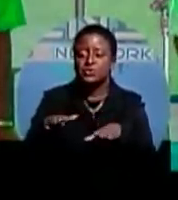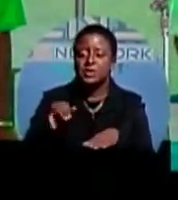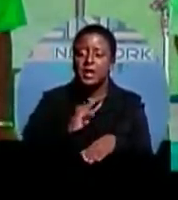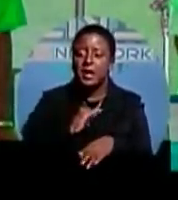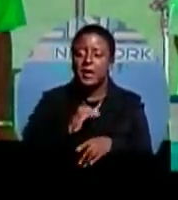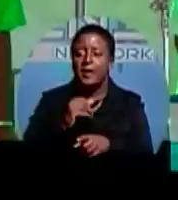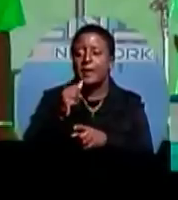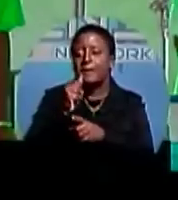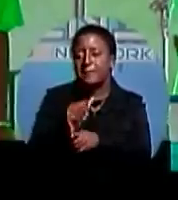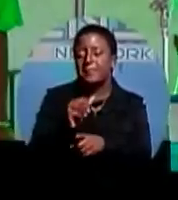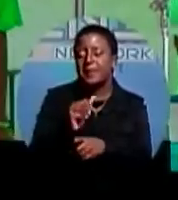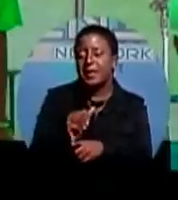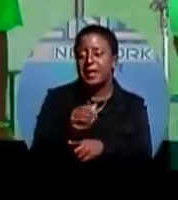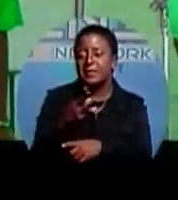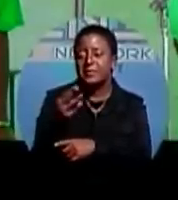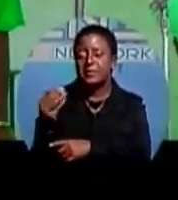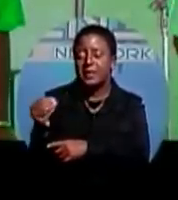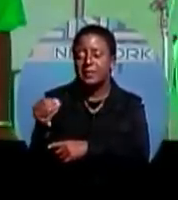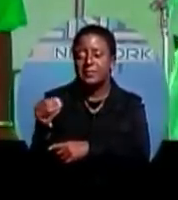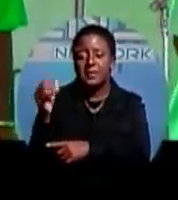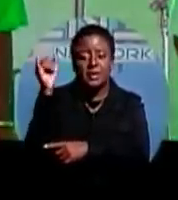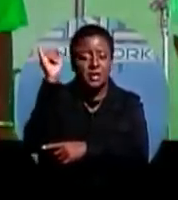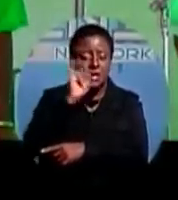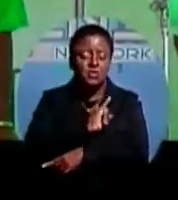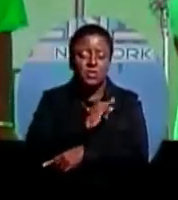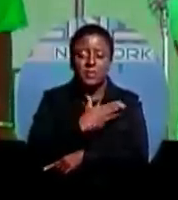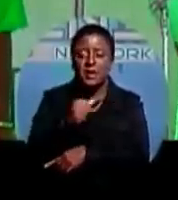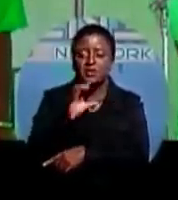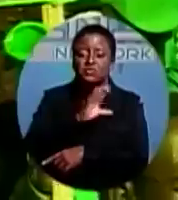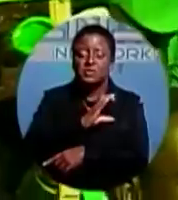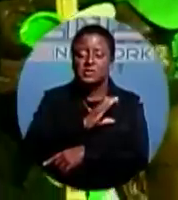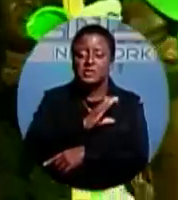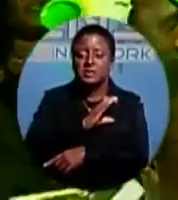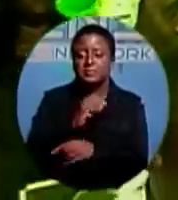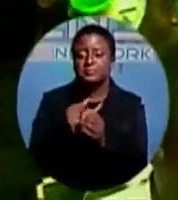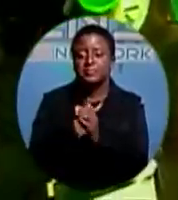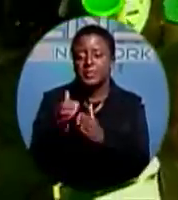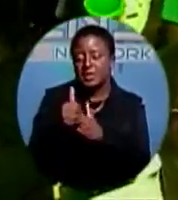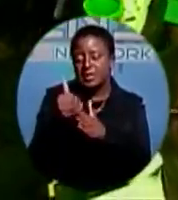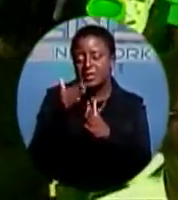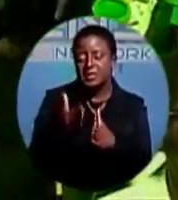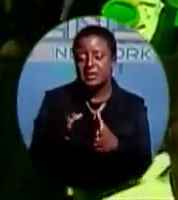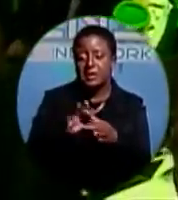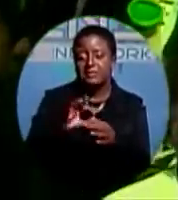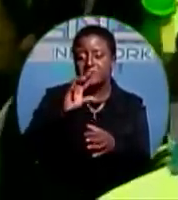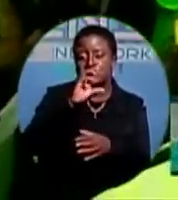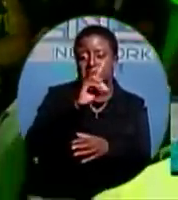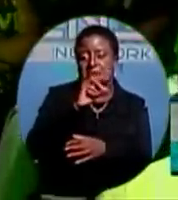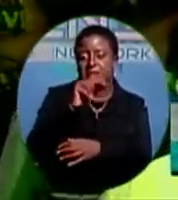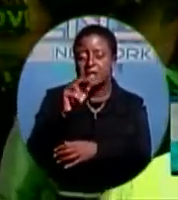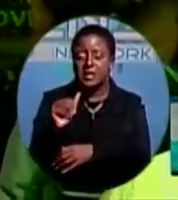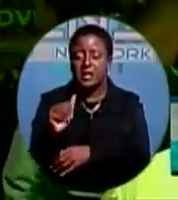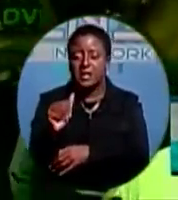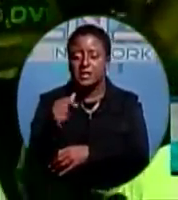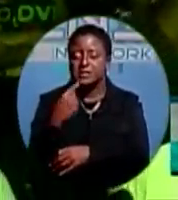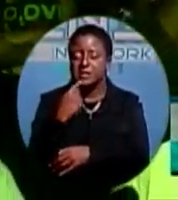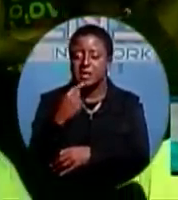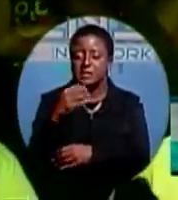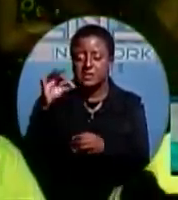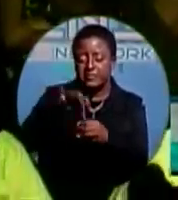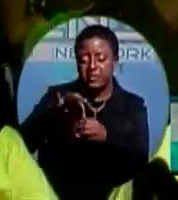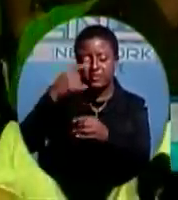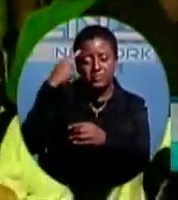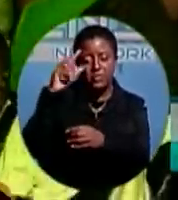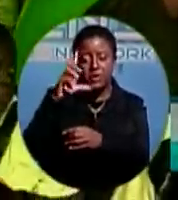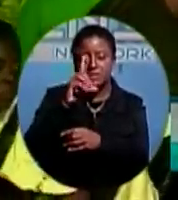children's educational laws. Leader of the Democratic National Alliance Branville-McCartney says a vote for the DNA is